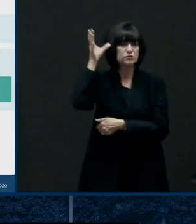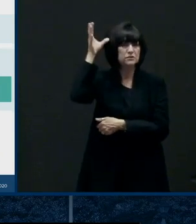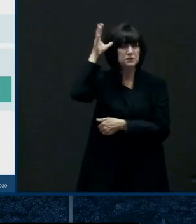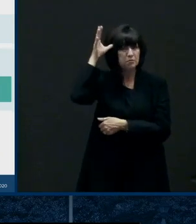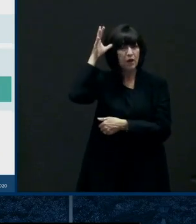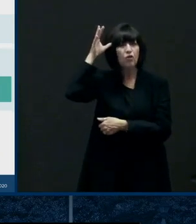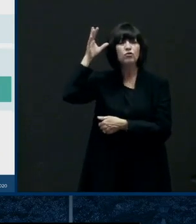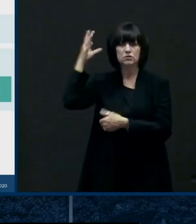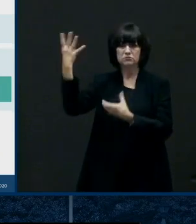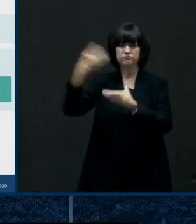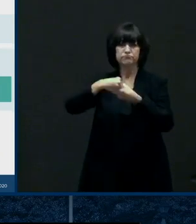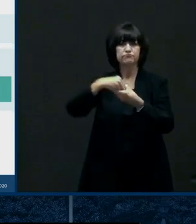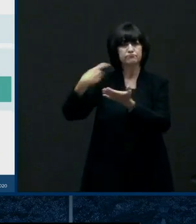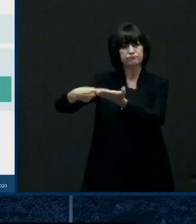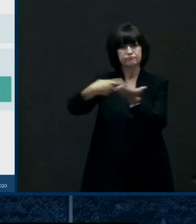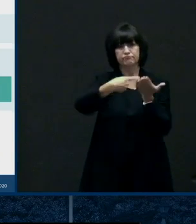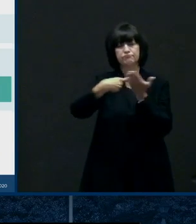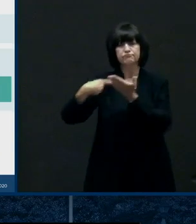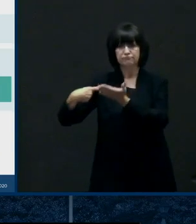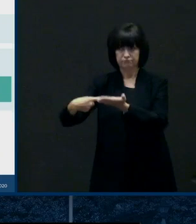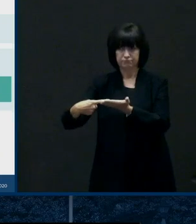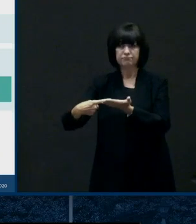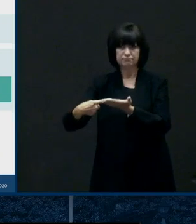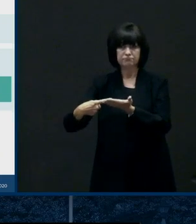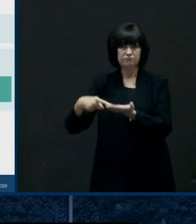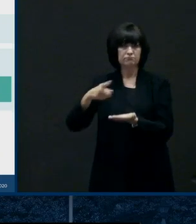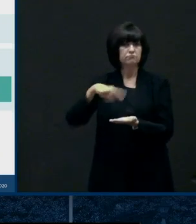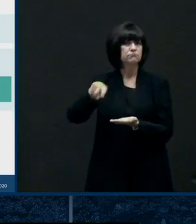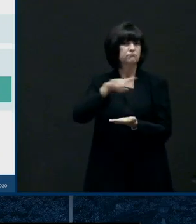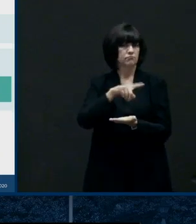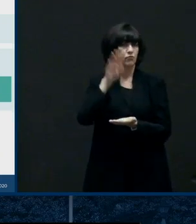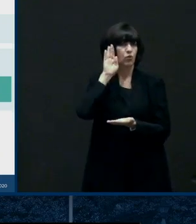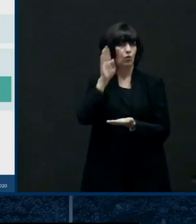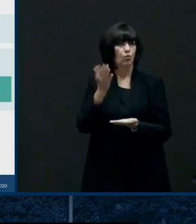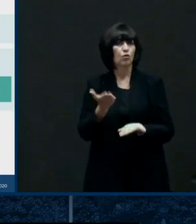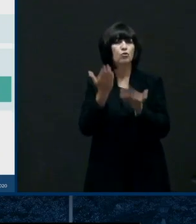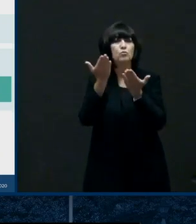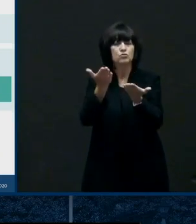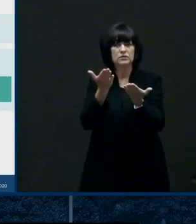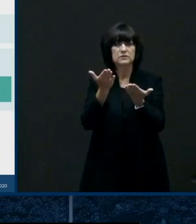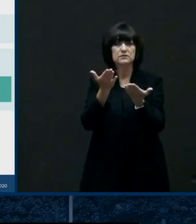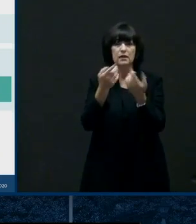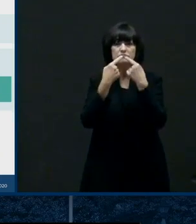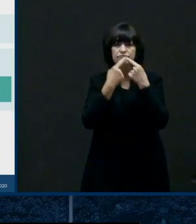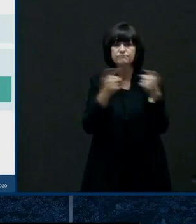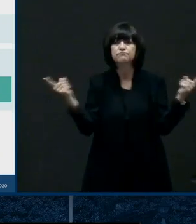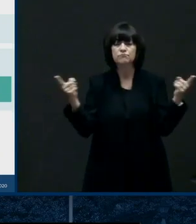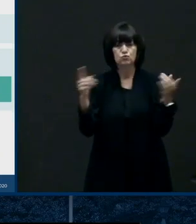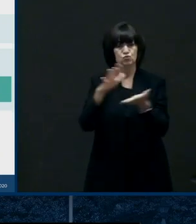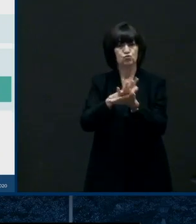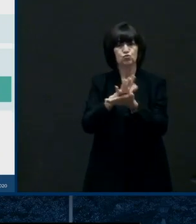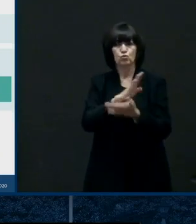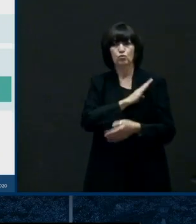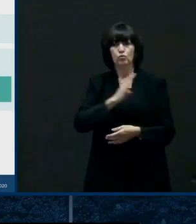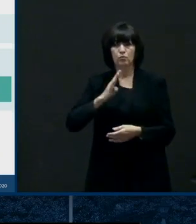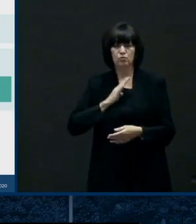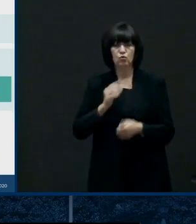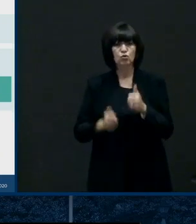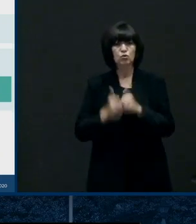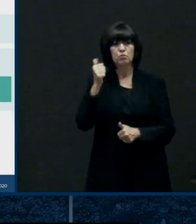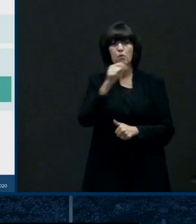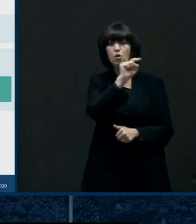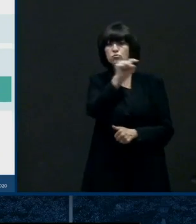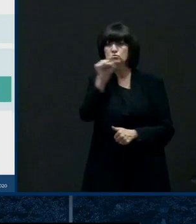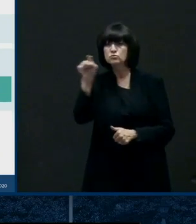those teams together and they'll be presenting those to school boards most of the boards are